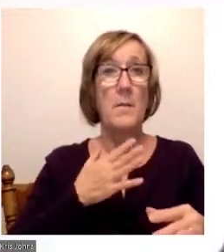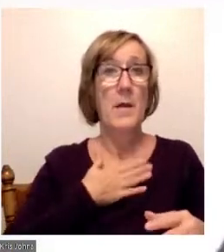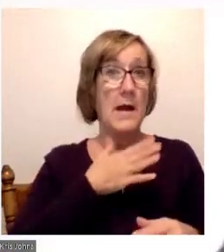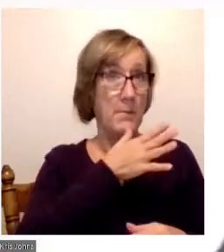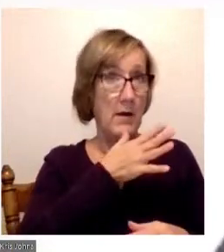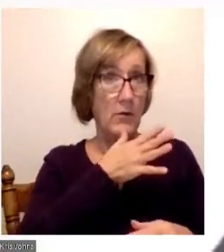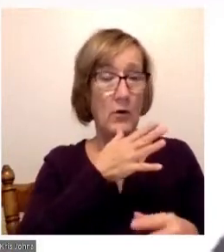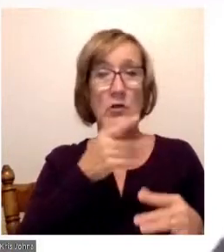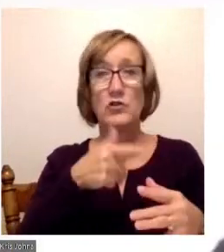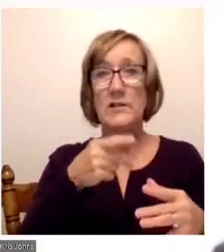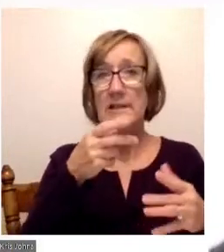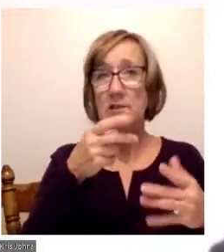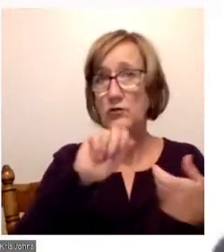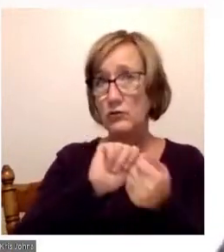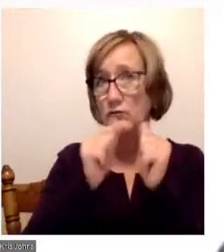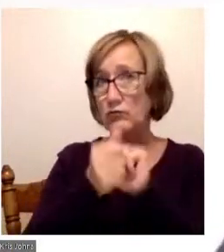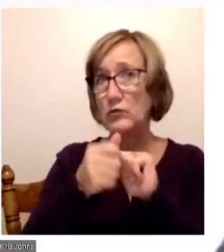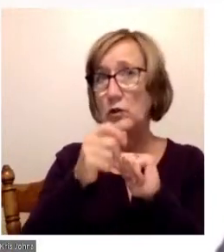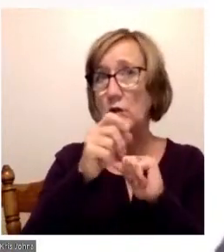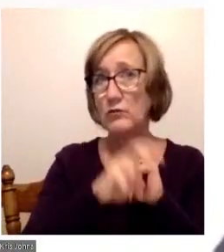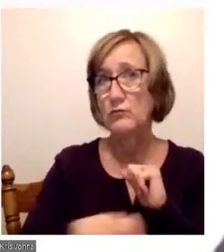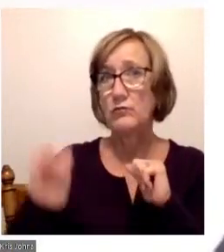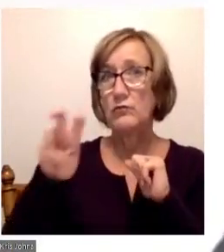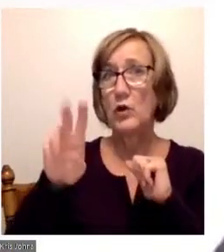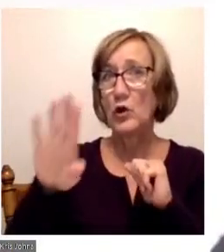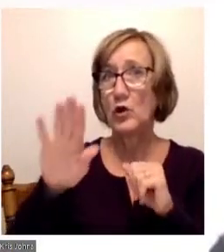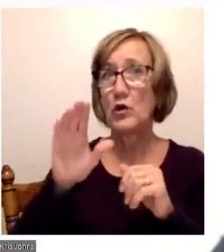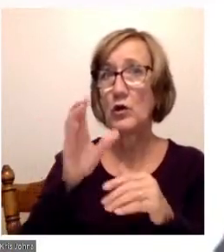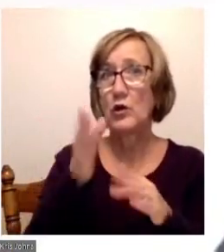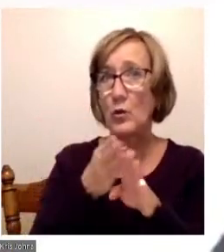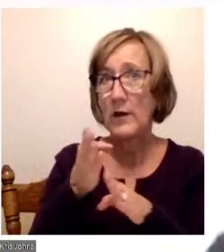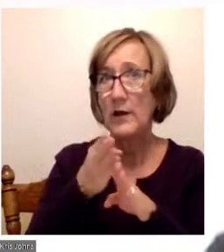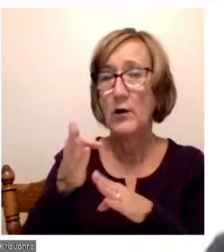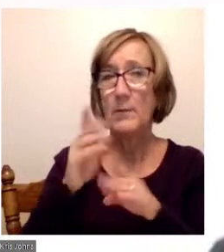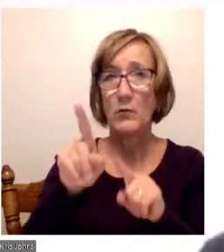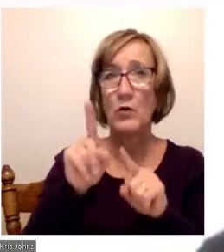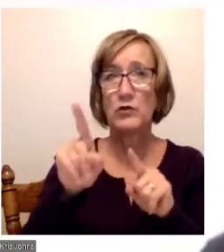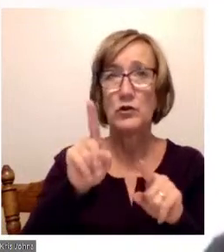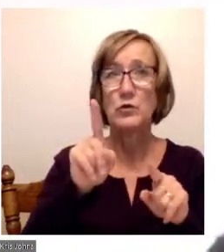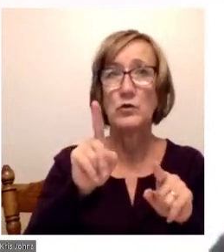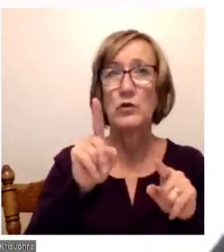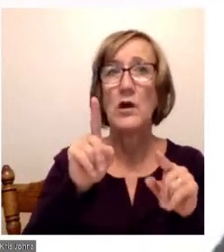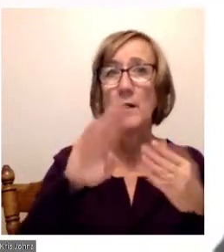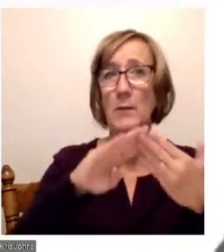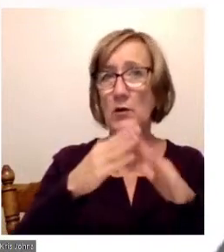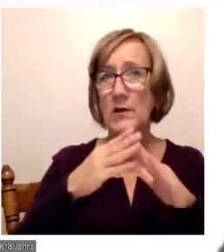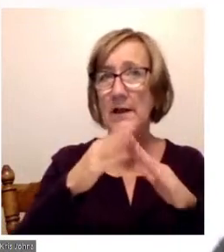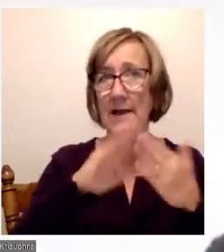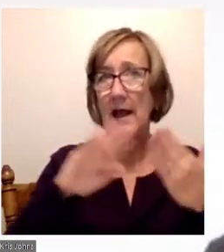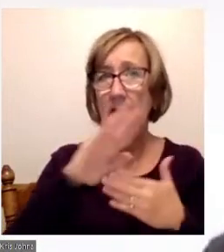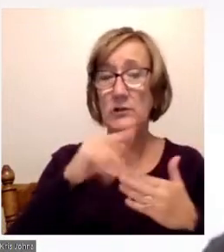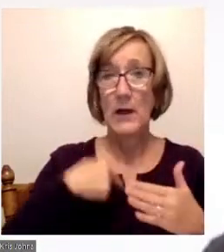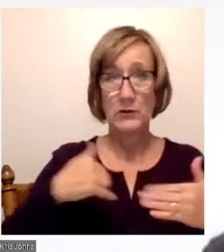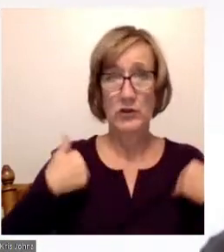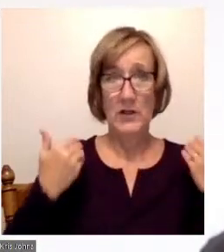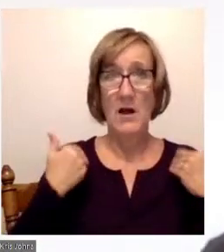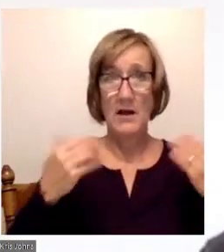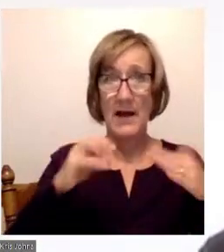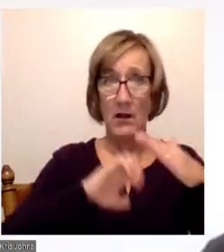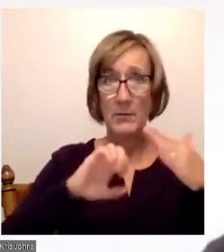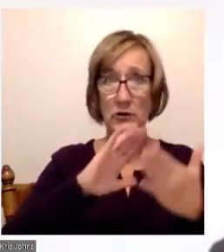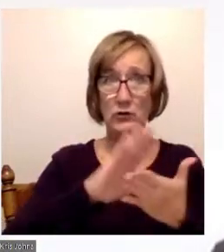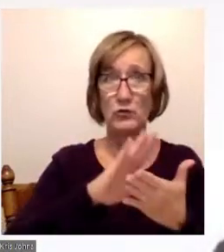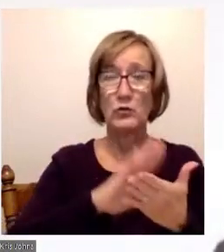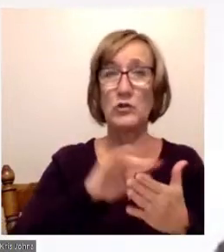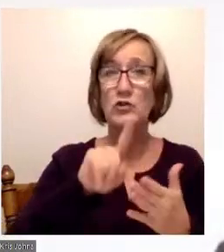transformed her career by attending a community college. While I was young in elementary school, she attended a two-year program